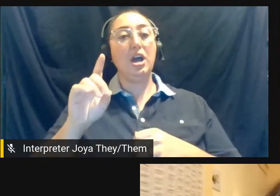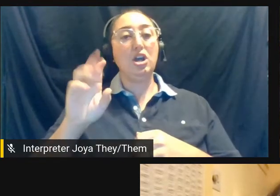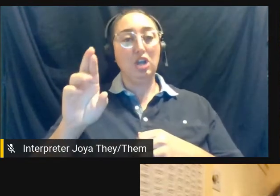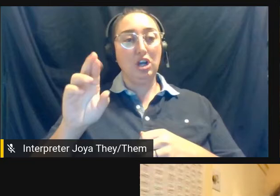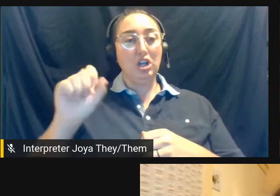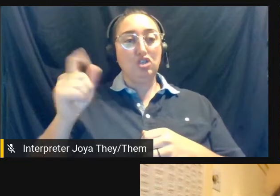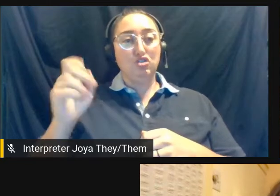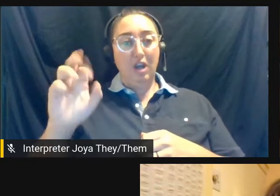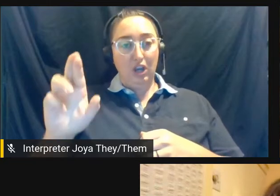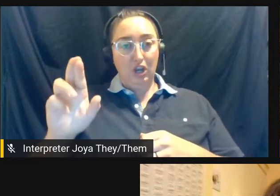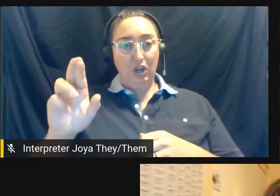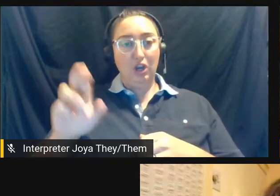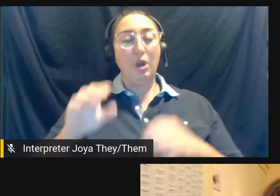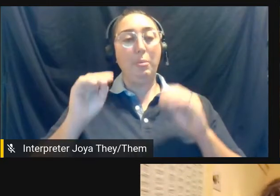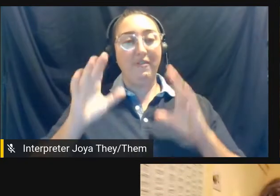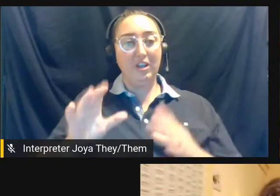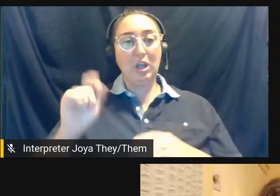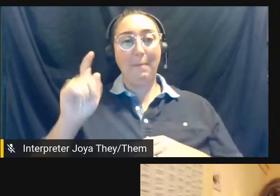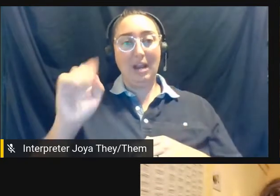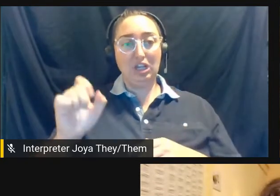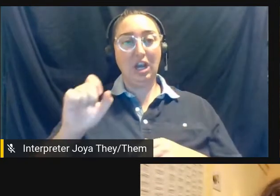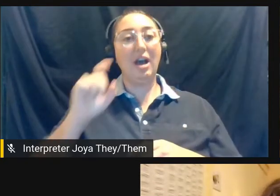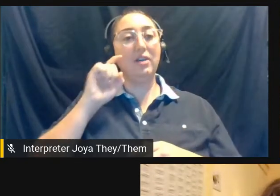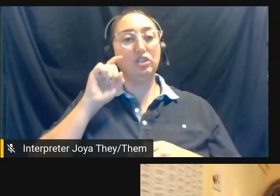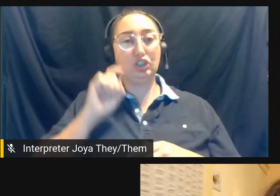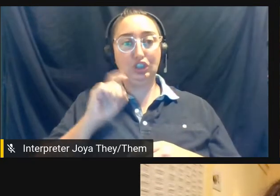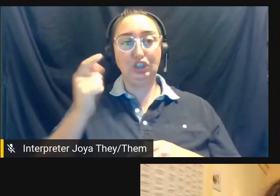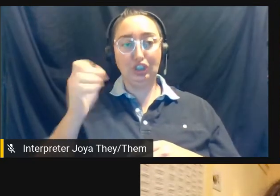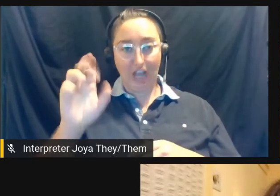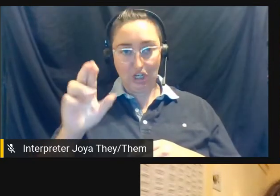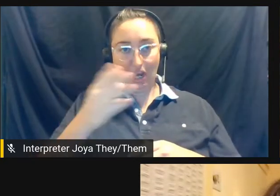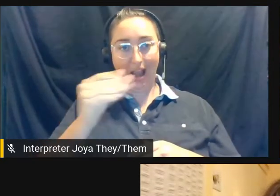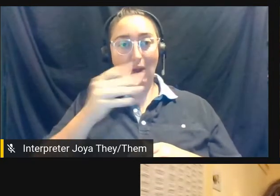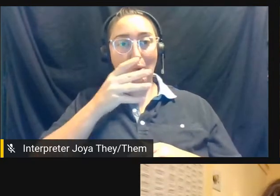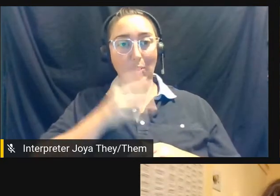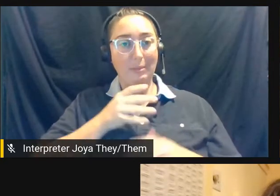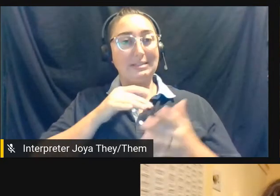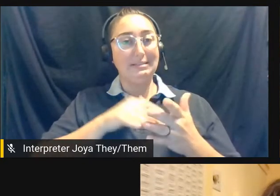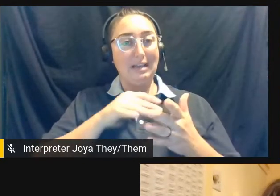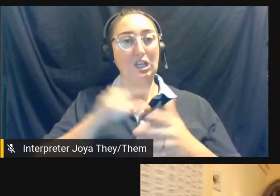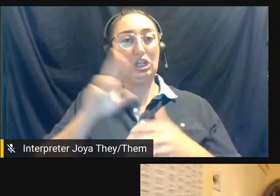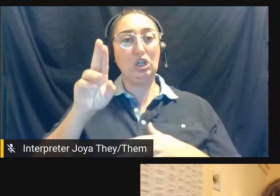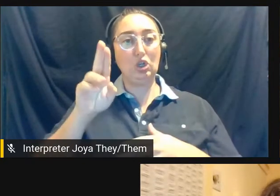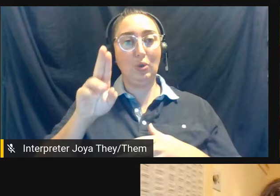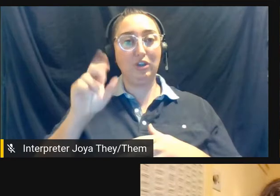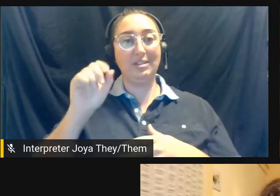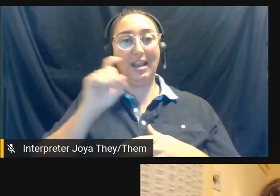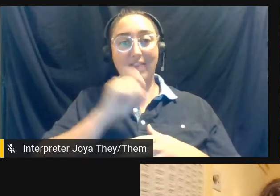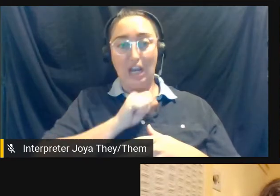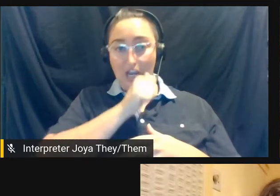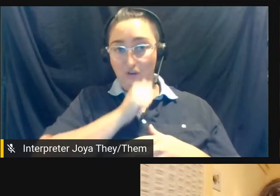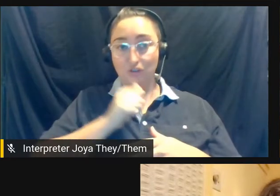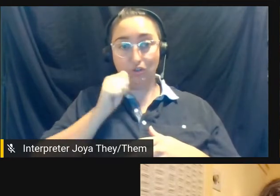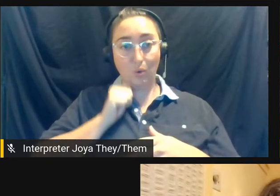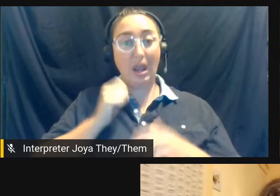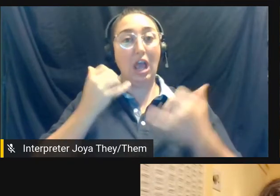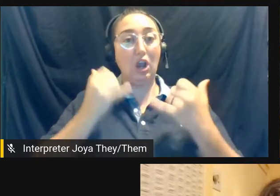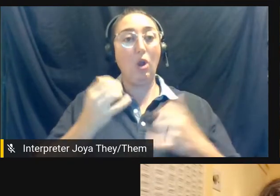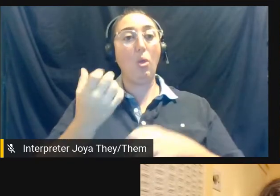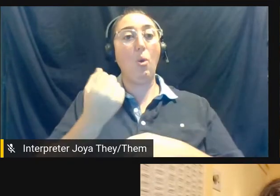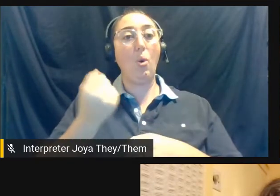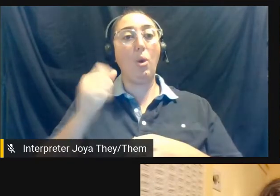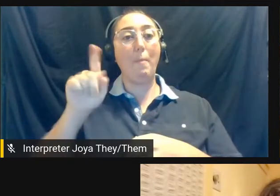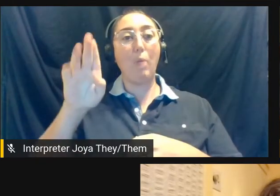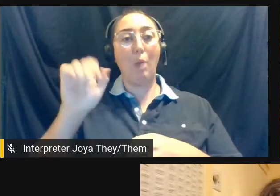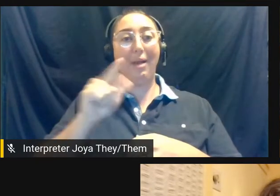Emerita of Gender and Women's Studies at the University of Arizona and currently holds the Barbara Lee Professorship in Women's